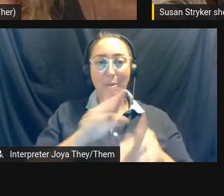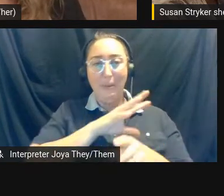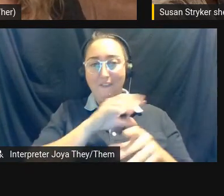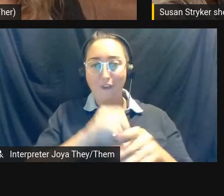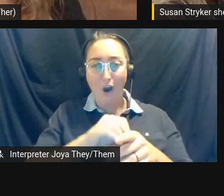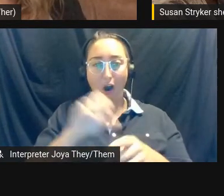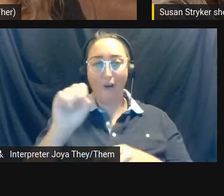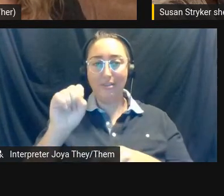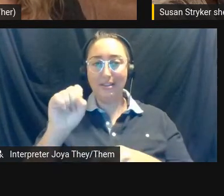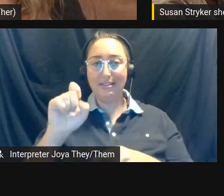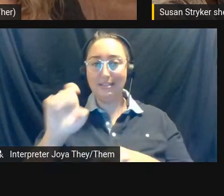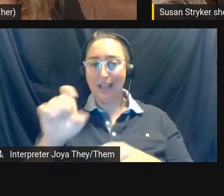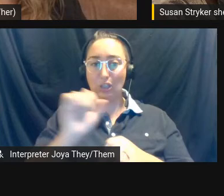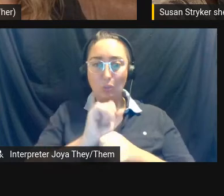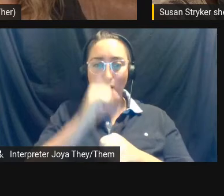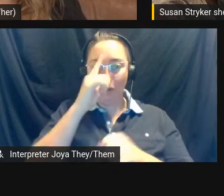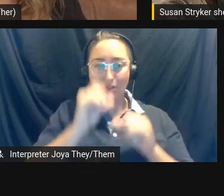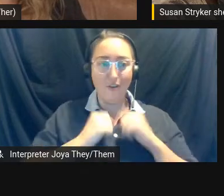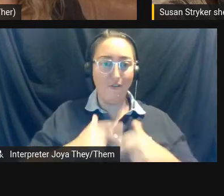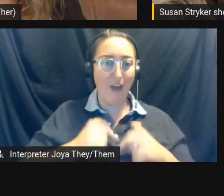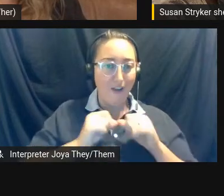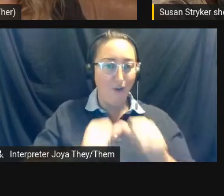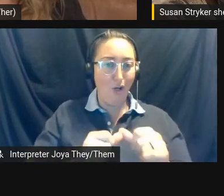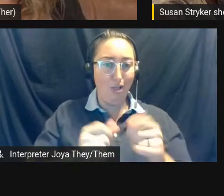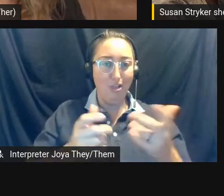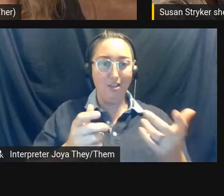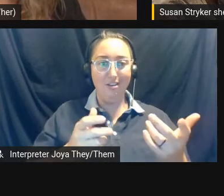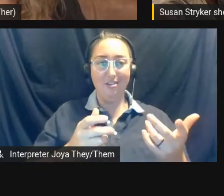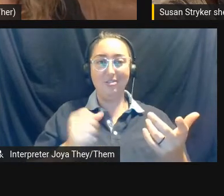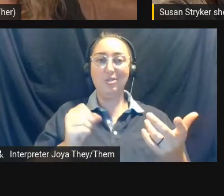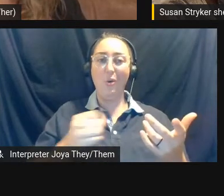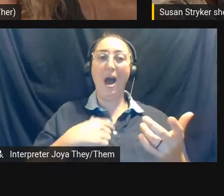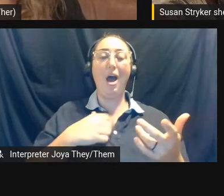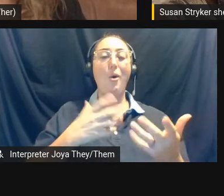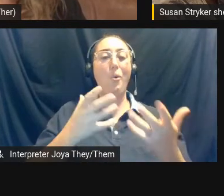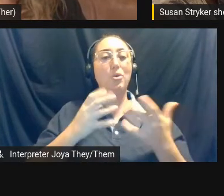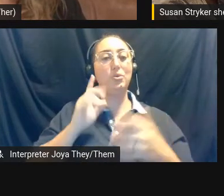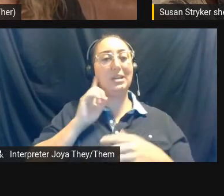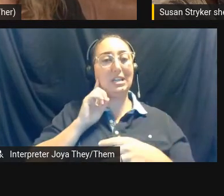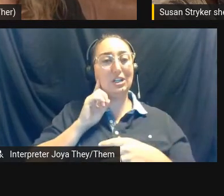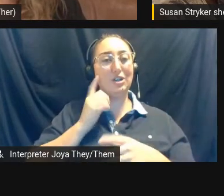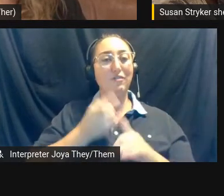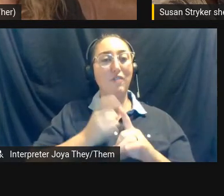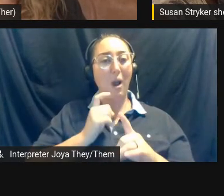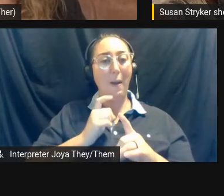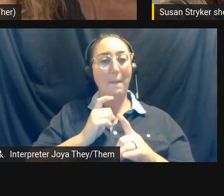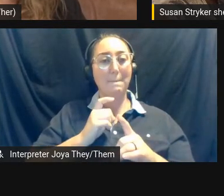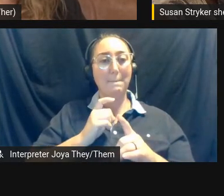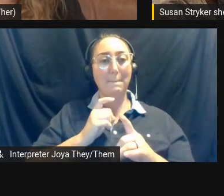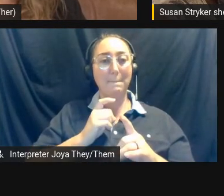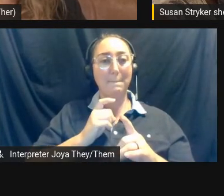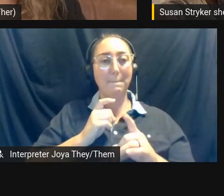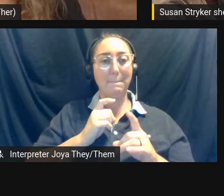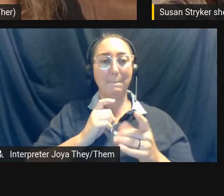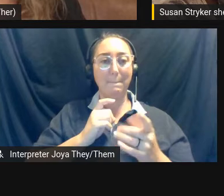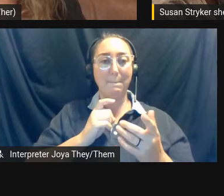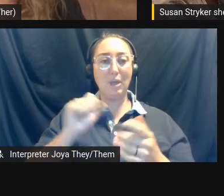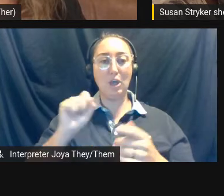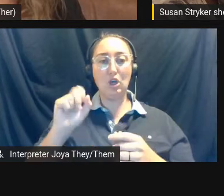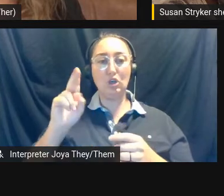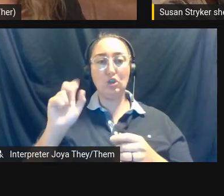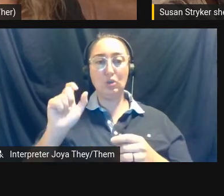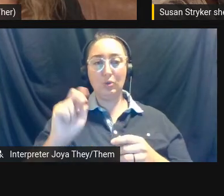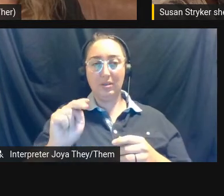sex work for survival. Um, so I, I would love to hear from um, Susan or